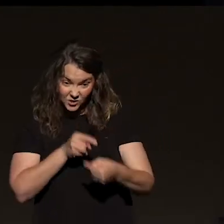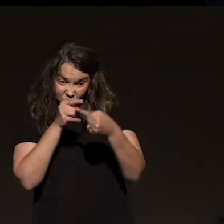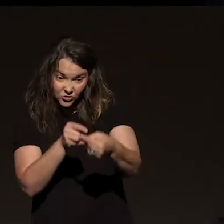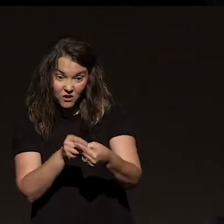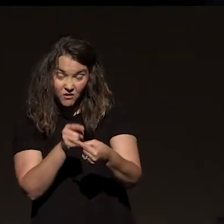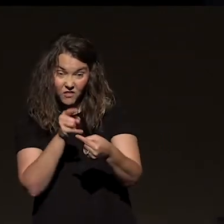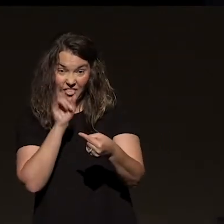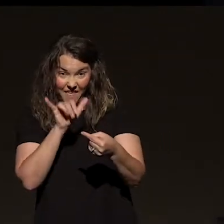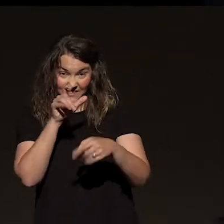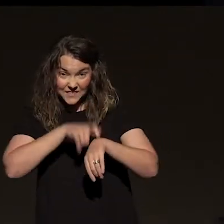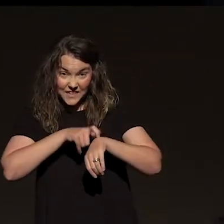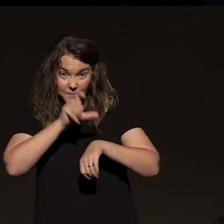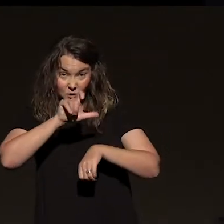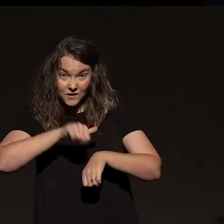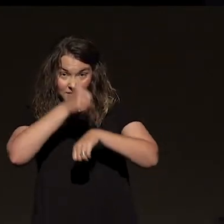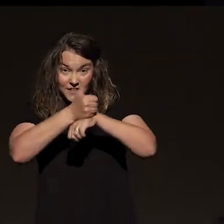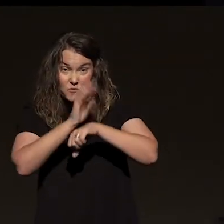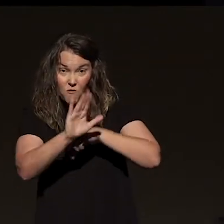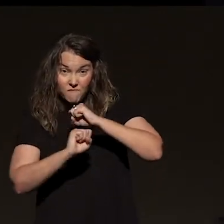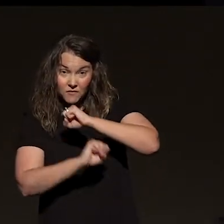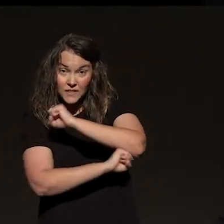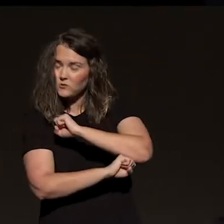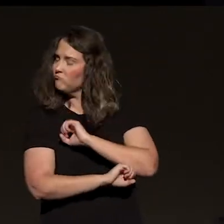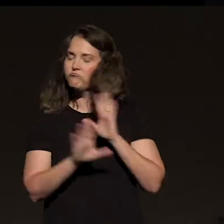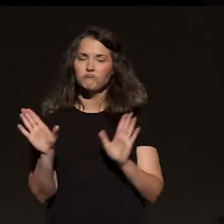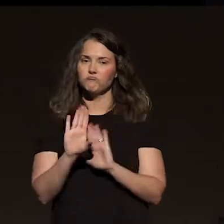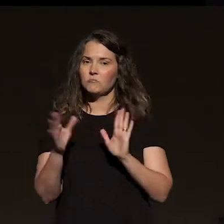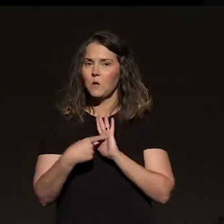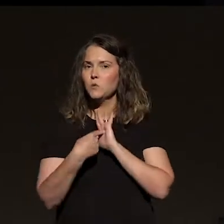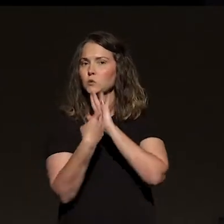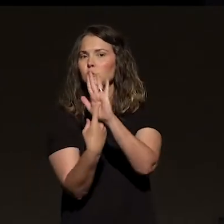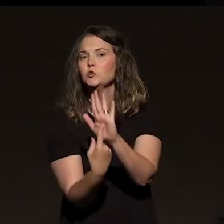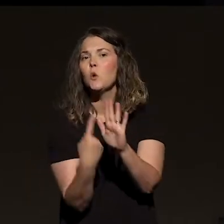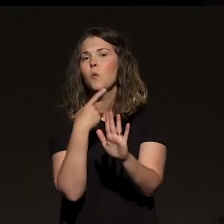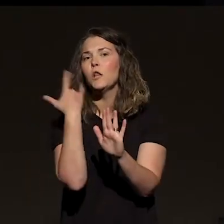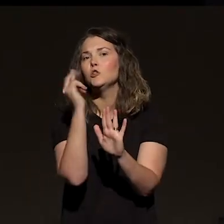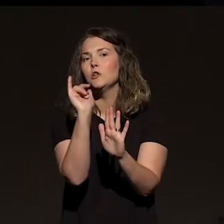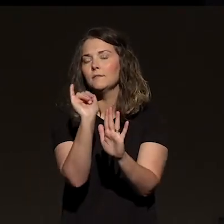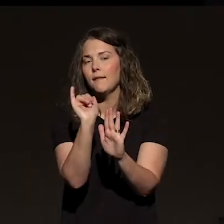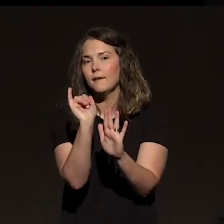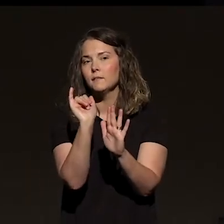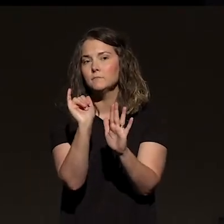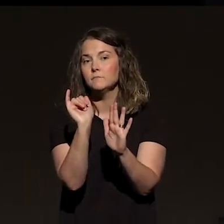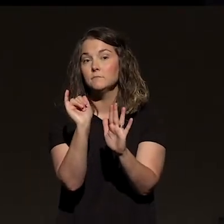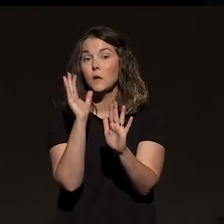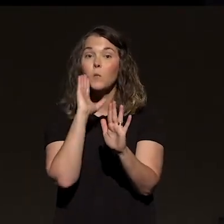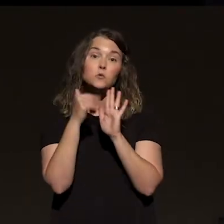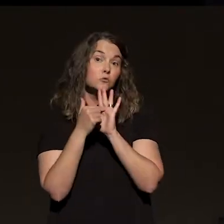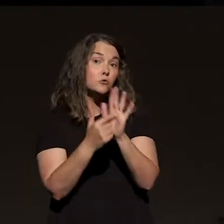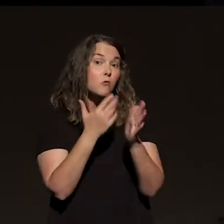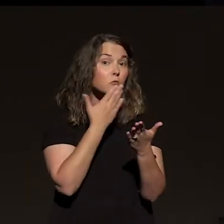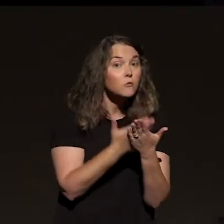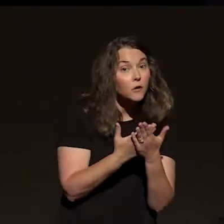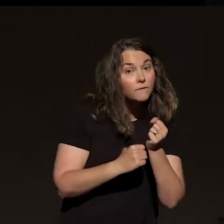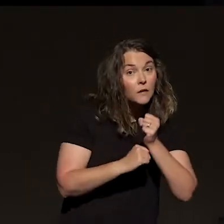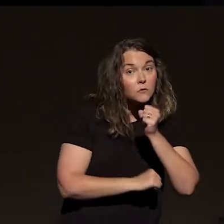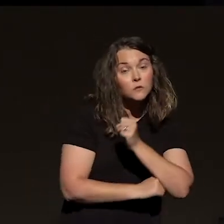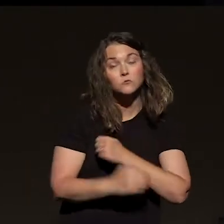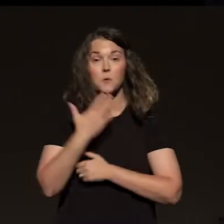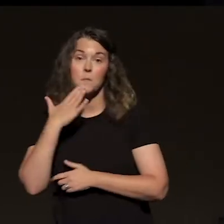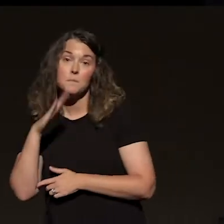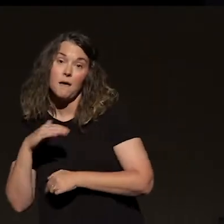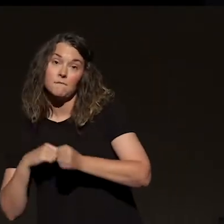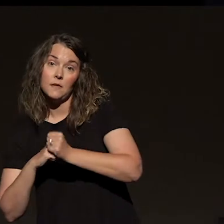foundation. No, the storm's not going to build your foundation. The storm's going to reveal your foundation, whether it's a good foundation or a bad foundation.